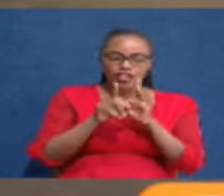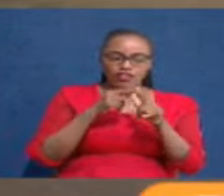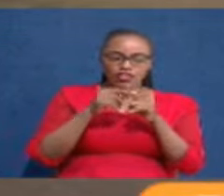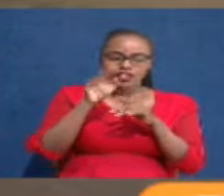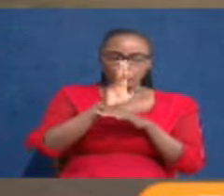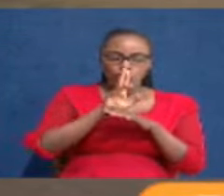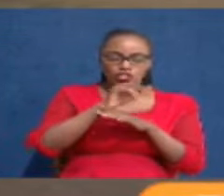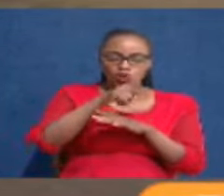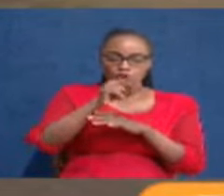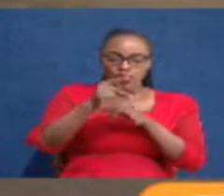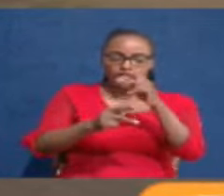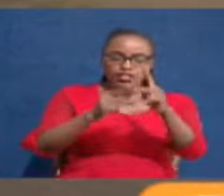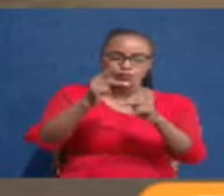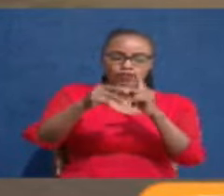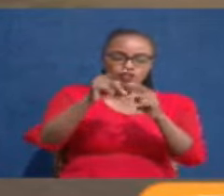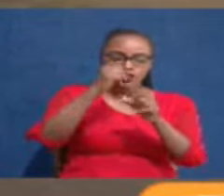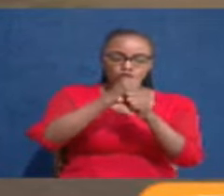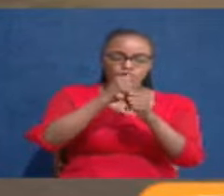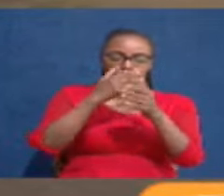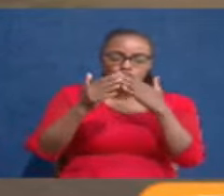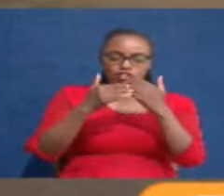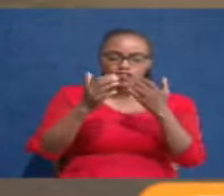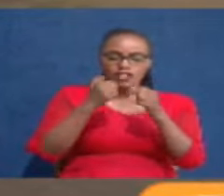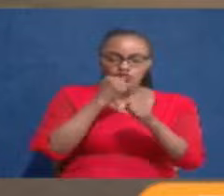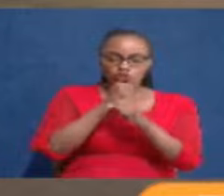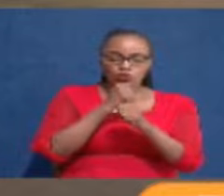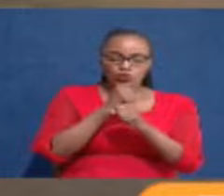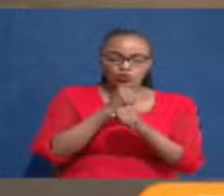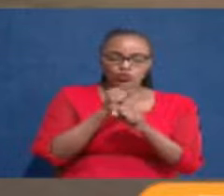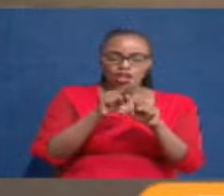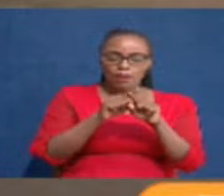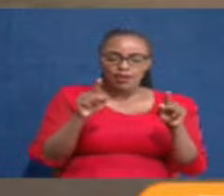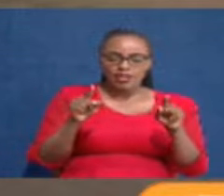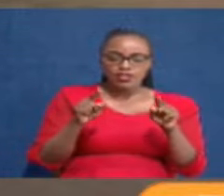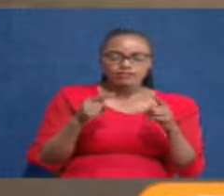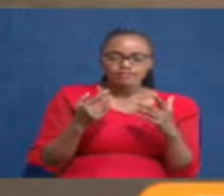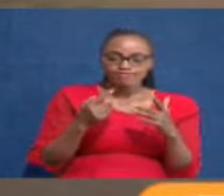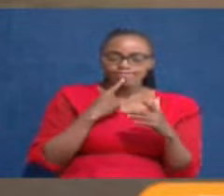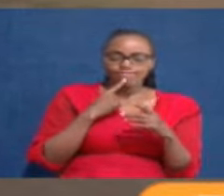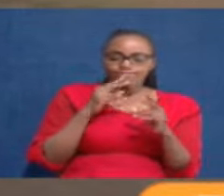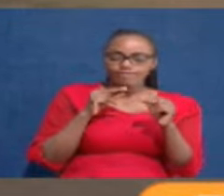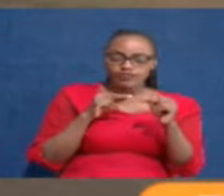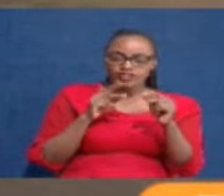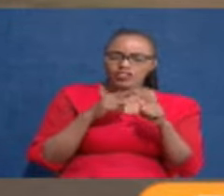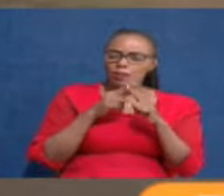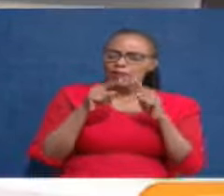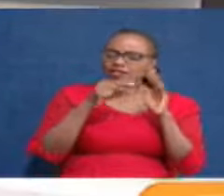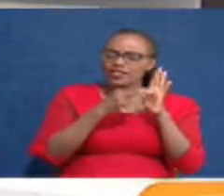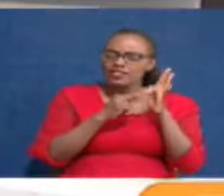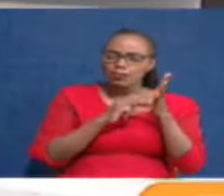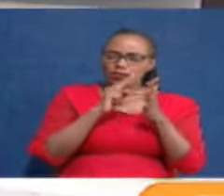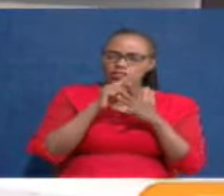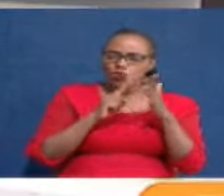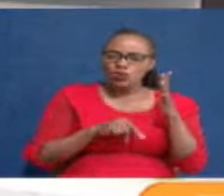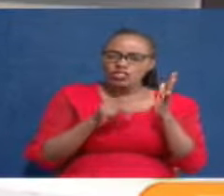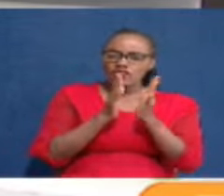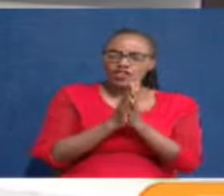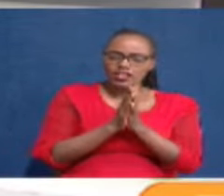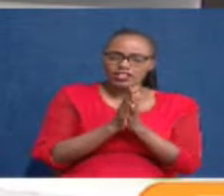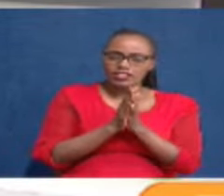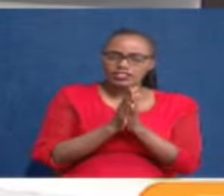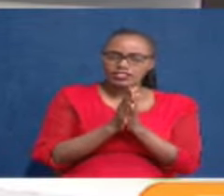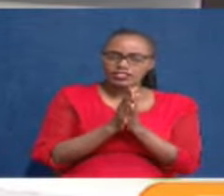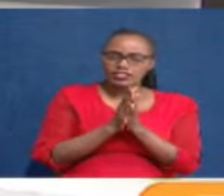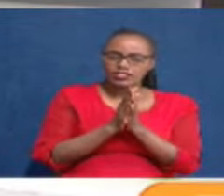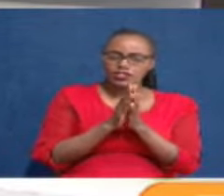right procedures. Do what needs to be done, so that you don't see this. But, they seem not to learn. Yeah. What does this mean, Sam, in terms of,